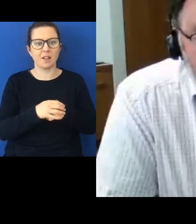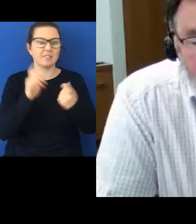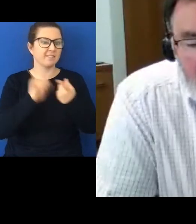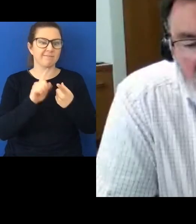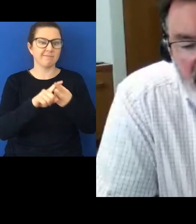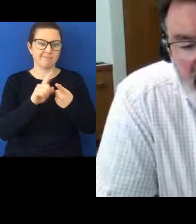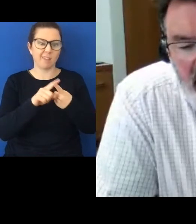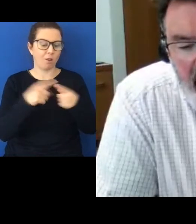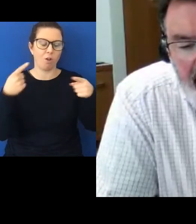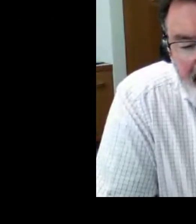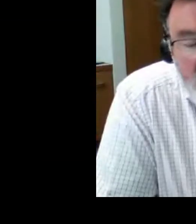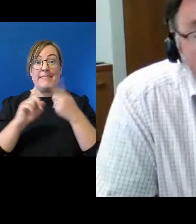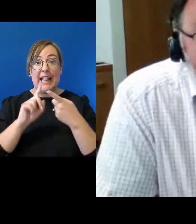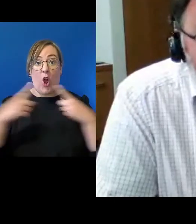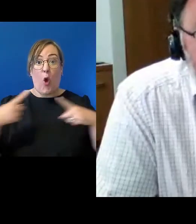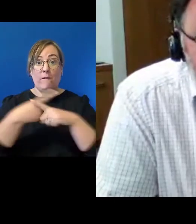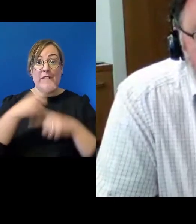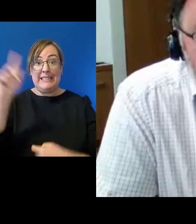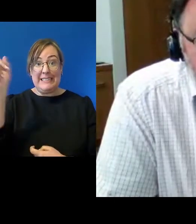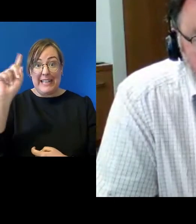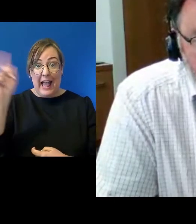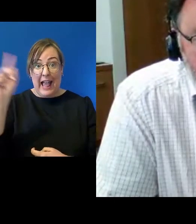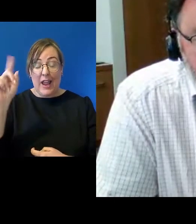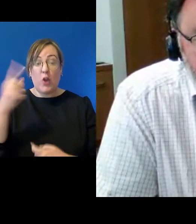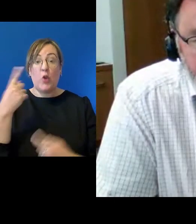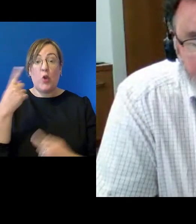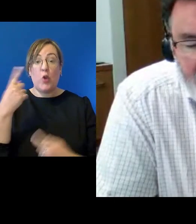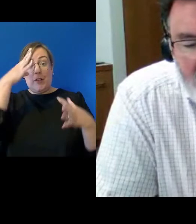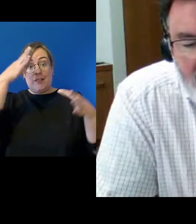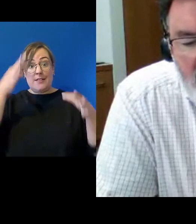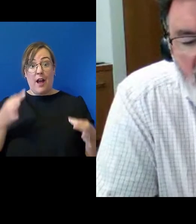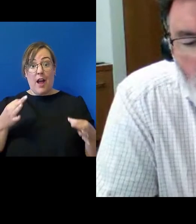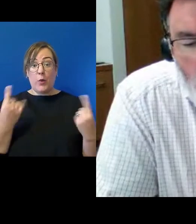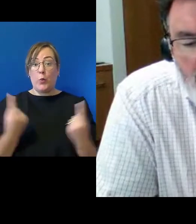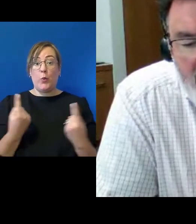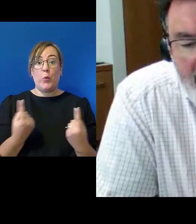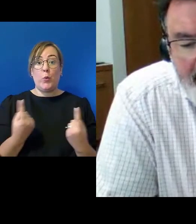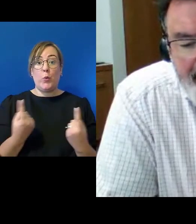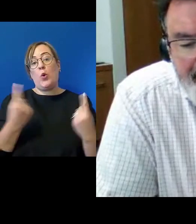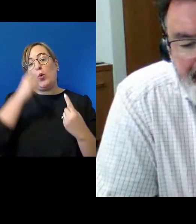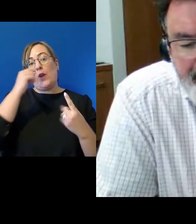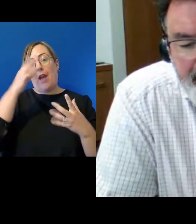a conflict today. Who gets to make decisions? For whom?